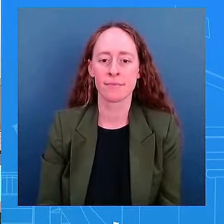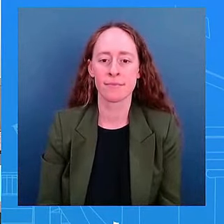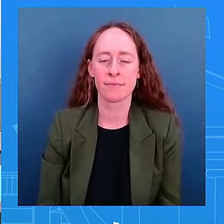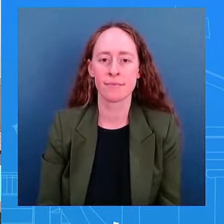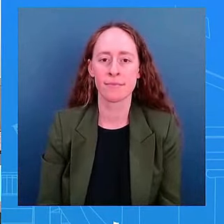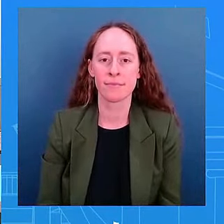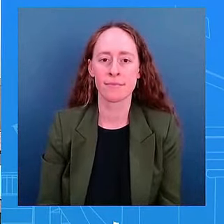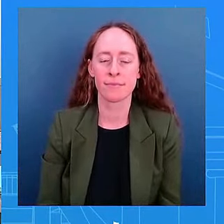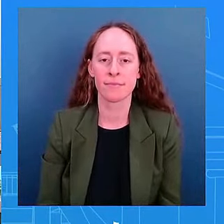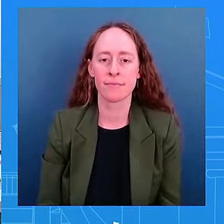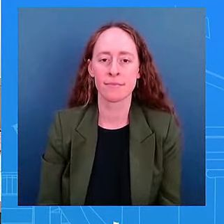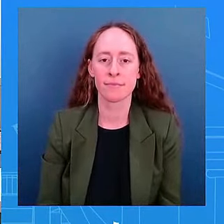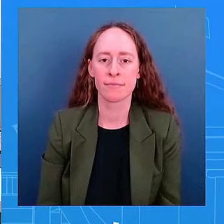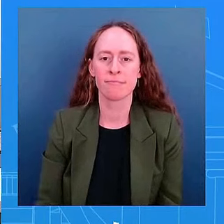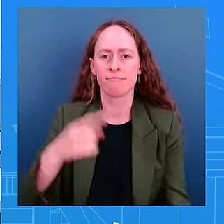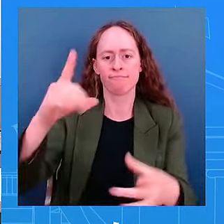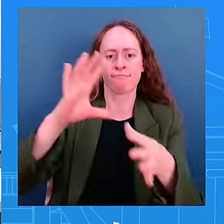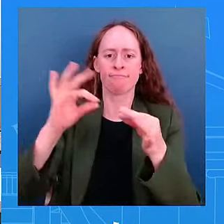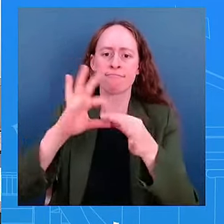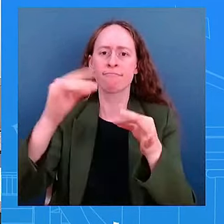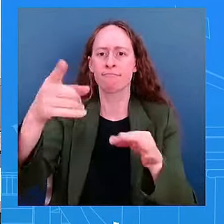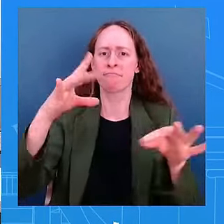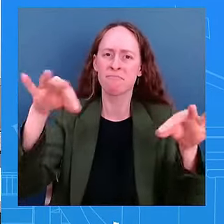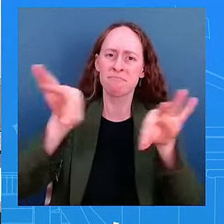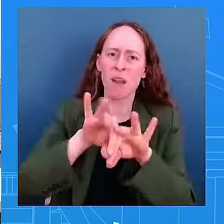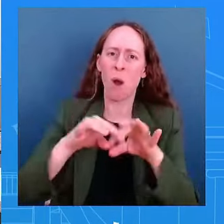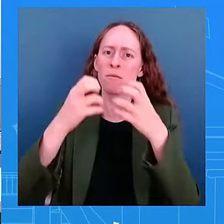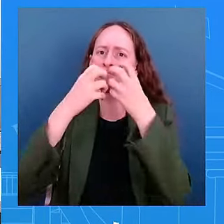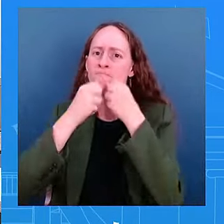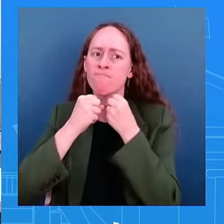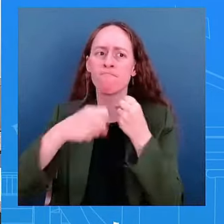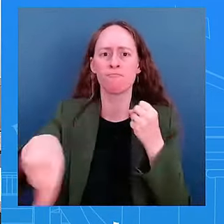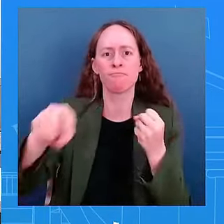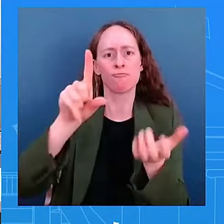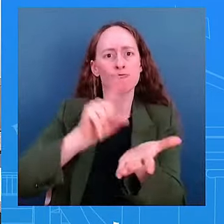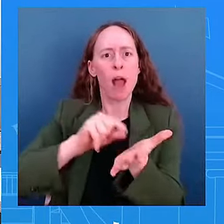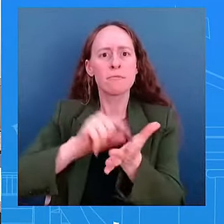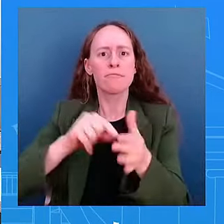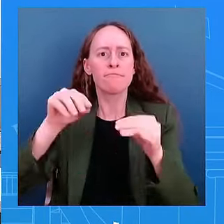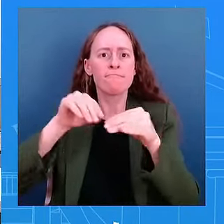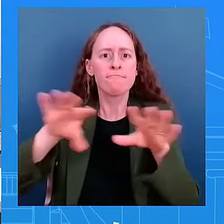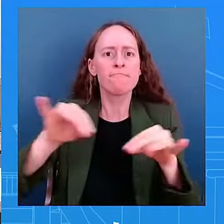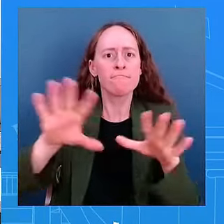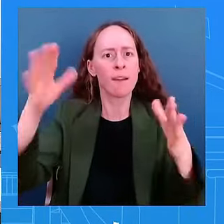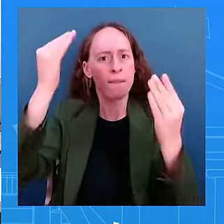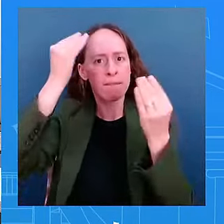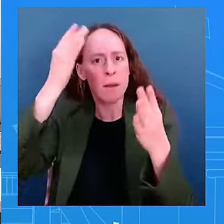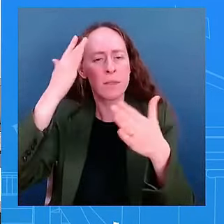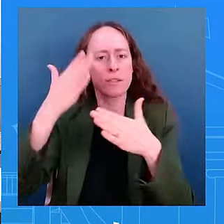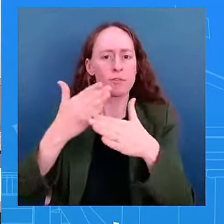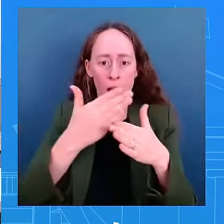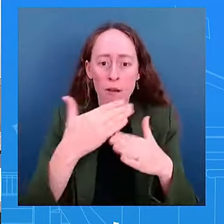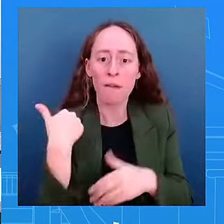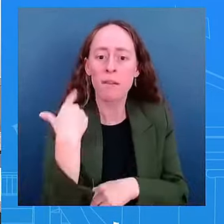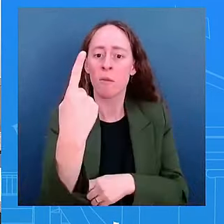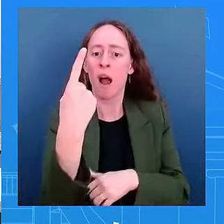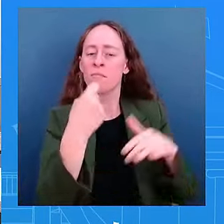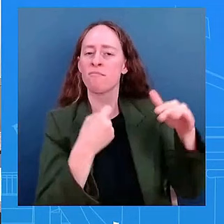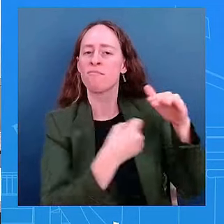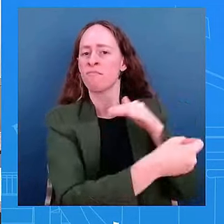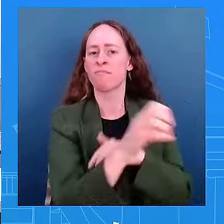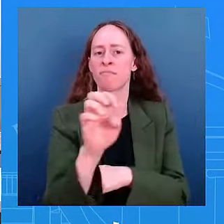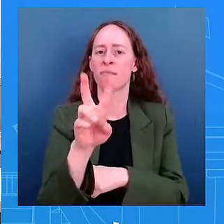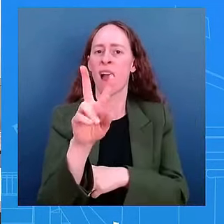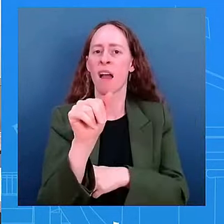the like the case of uh evan gerskowitz austin tice yu yudong we we see that the press freedom itself is